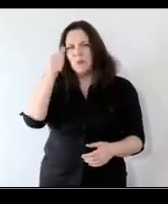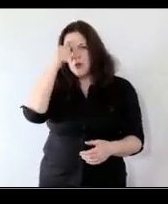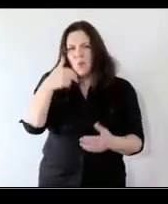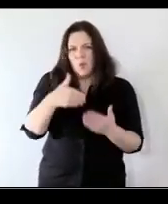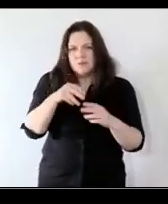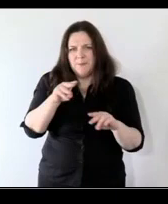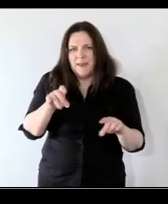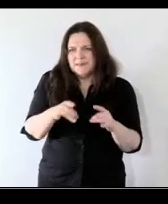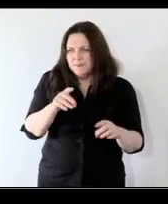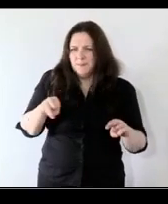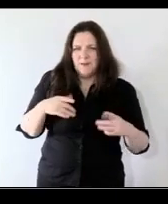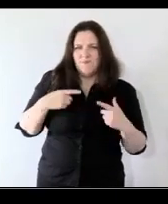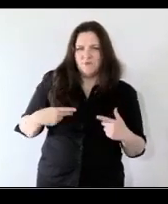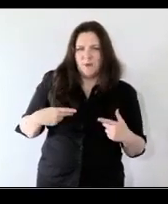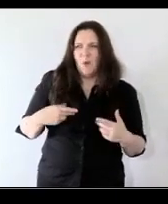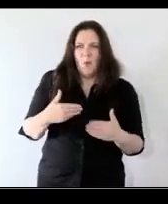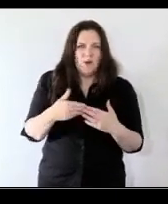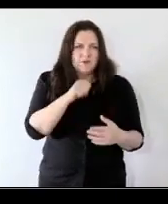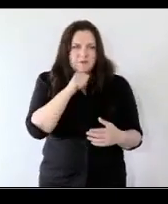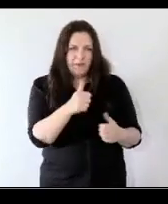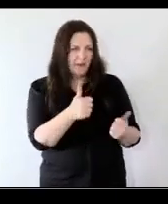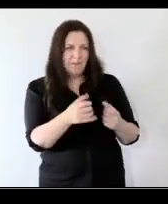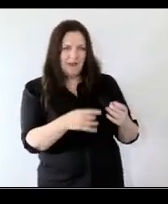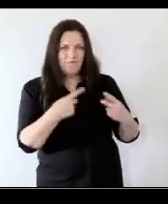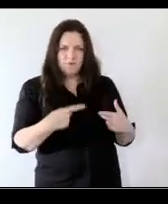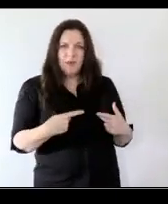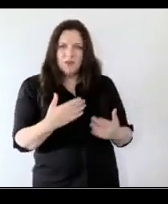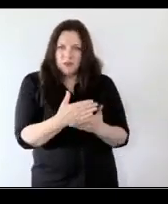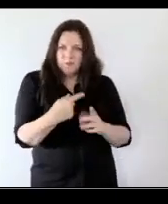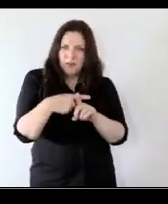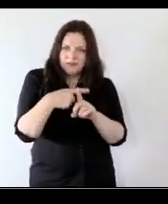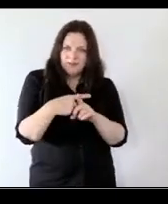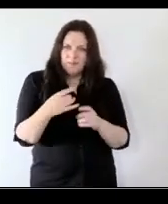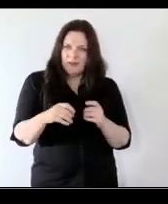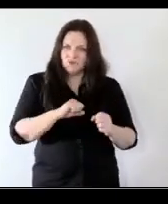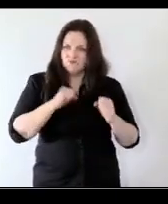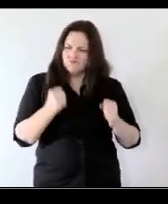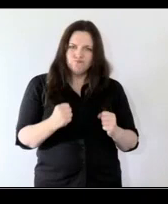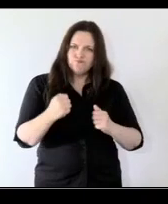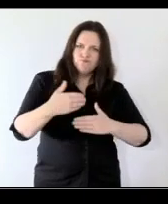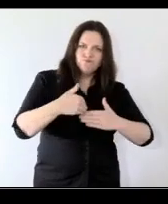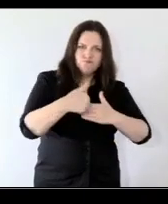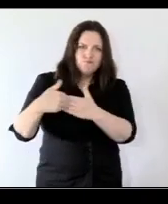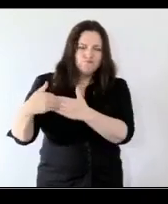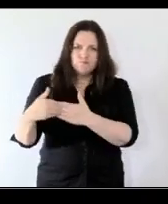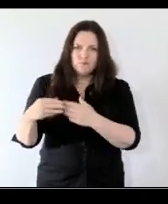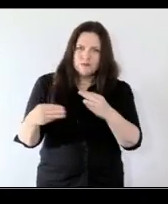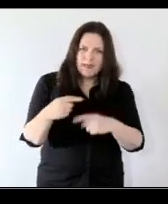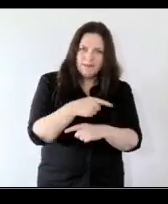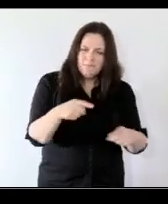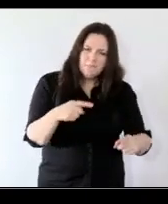people vulnerable and not and we know what some of the positive factors are that create resilience when it comes to interventions